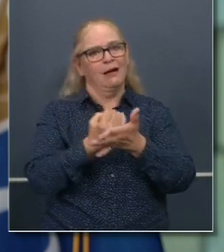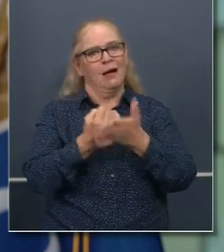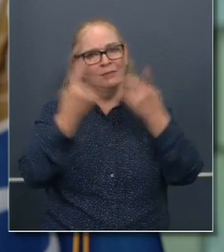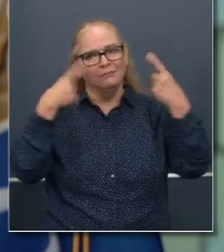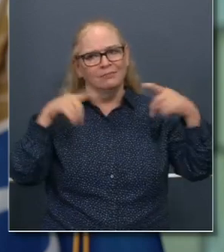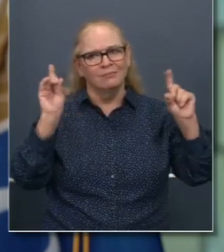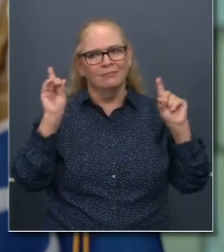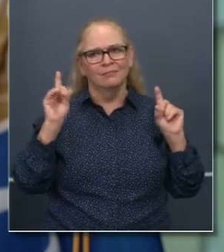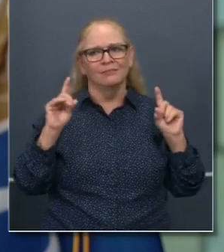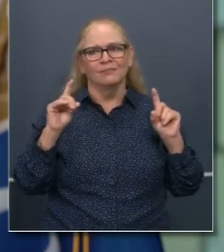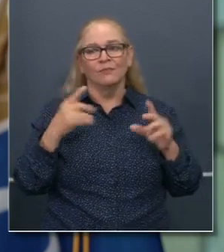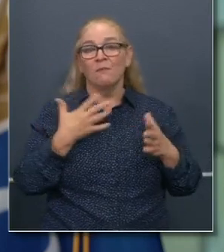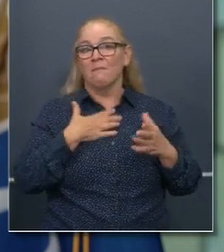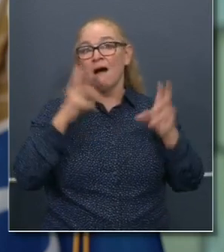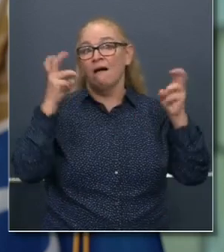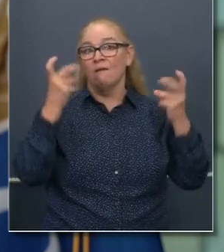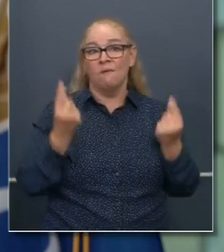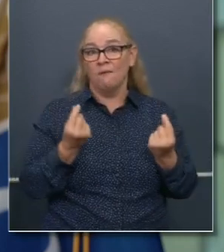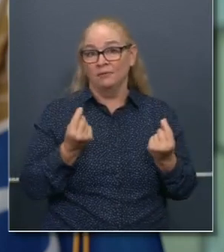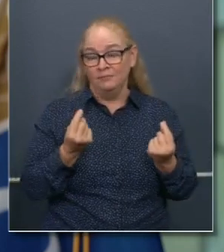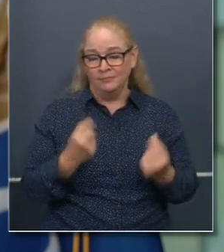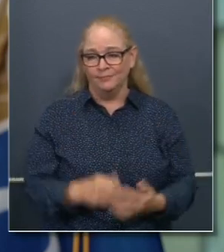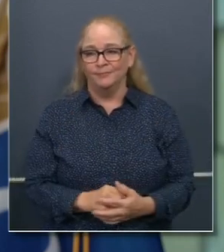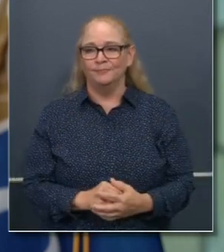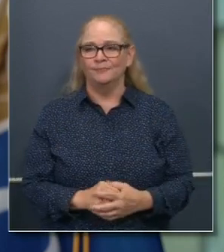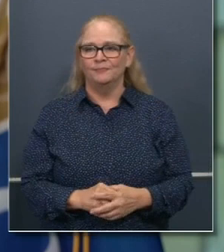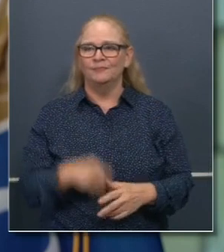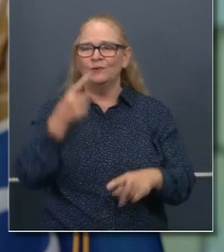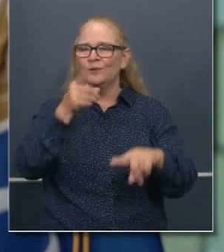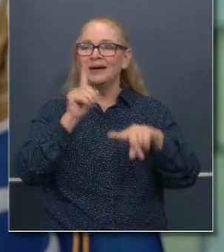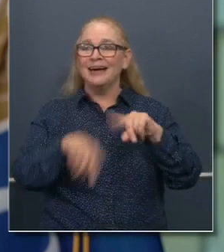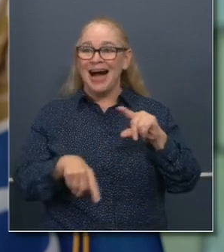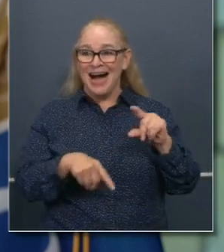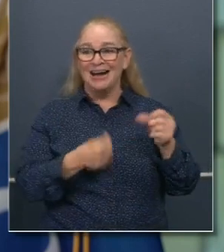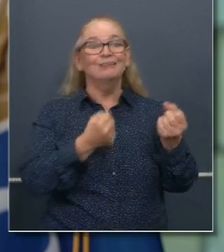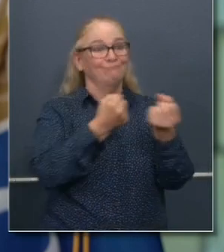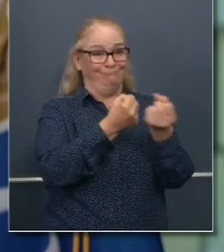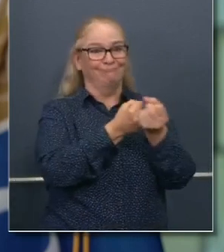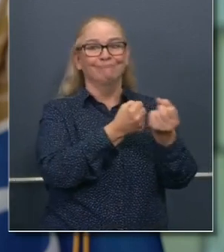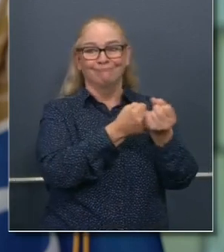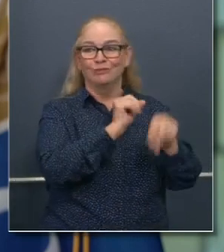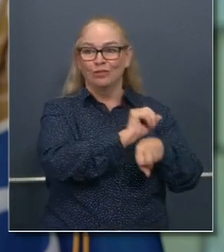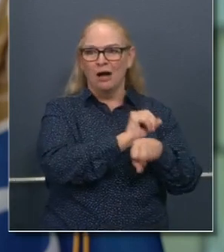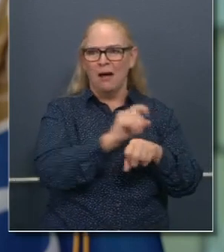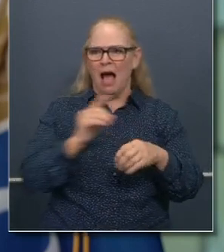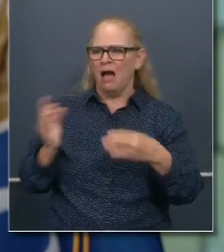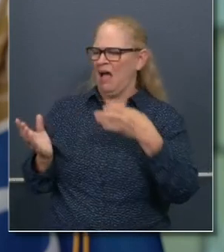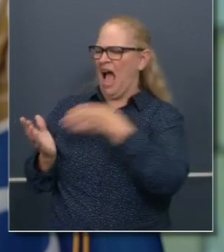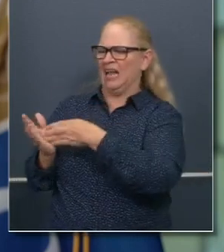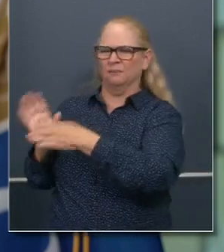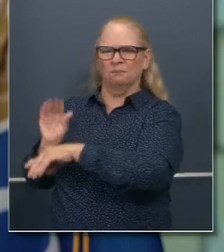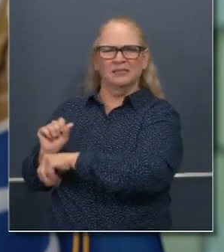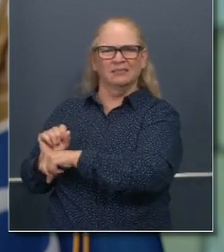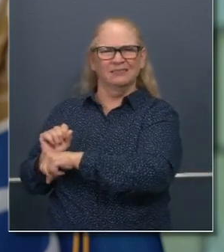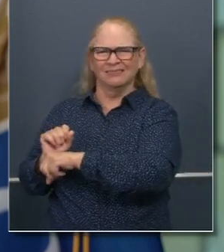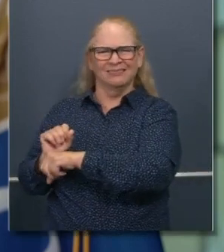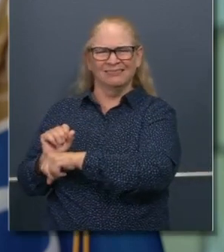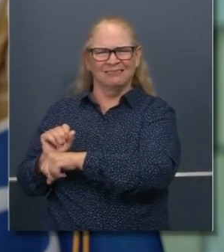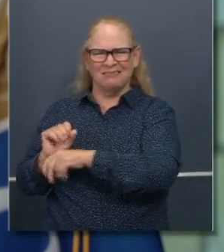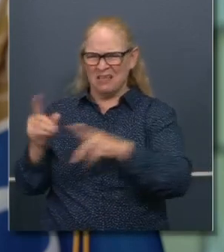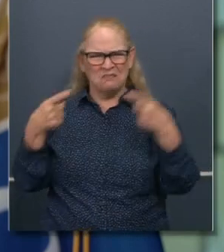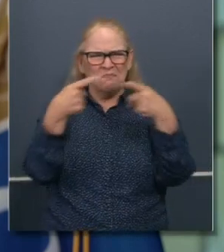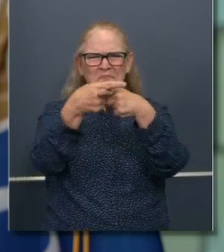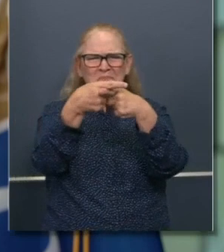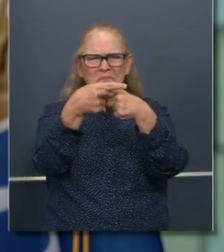you can't be pro job and anti-business. And I think it's just fundamental that when we